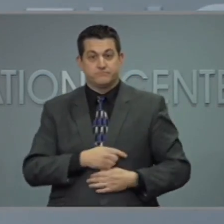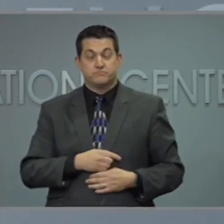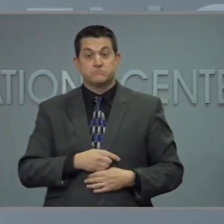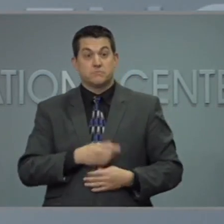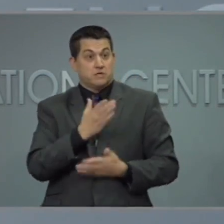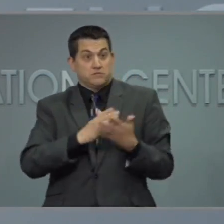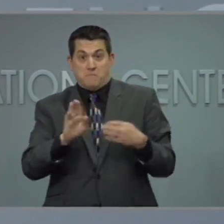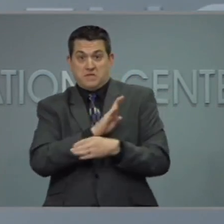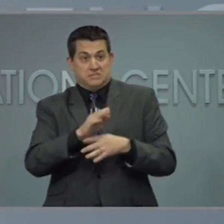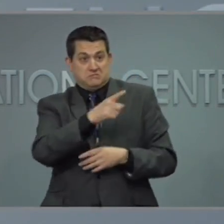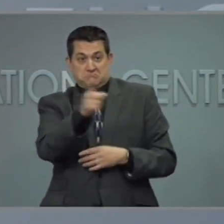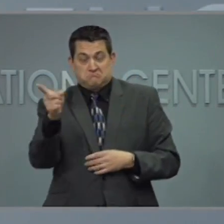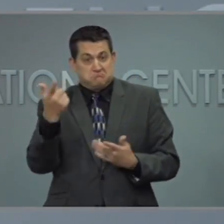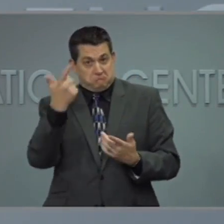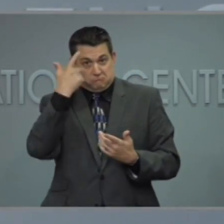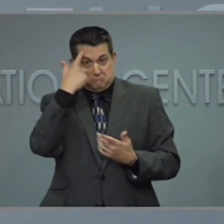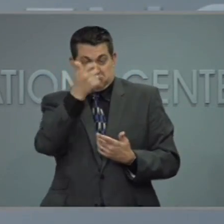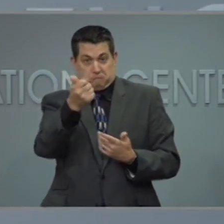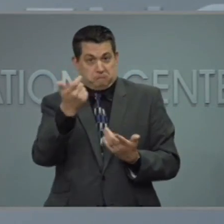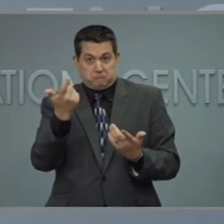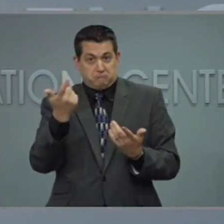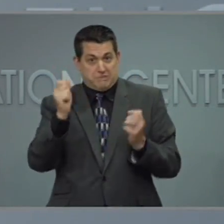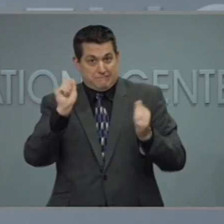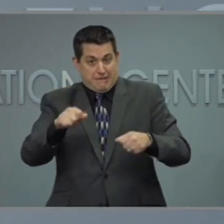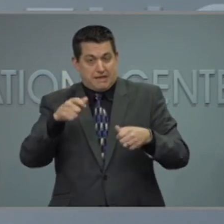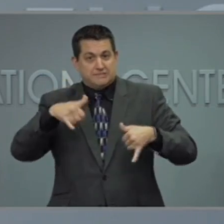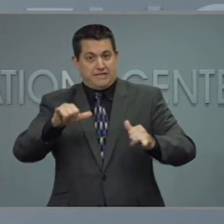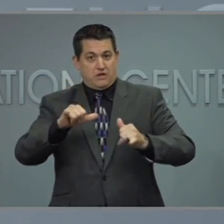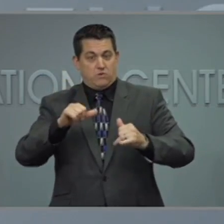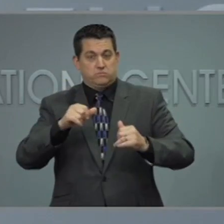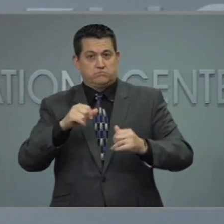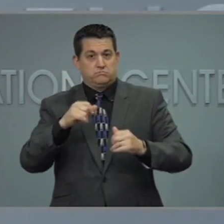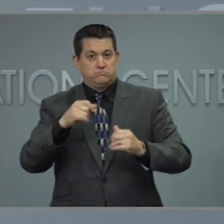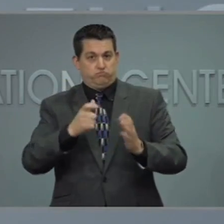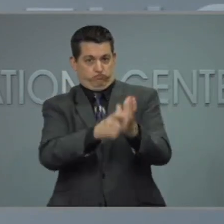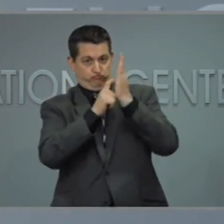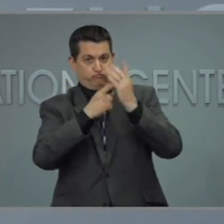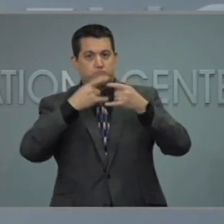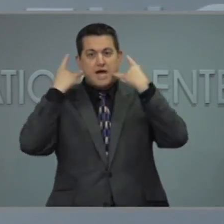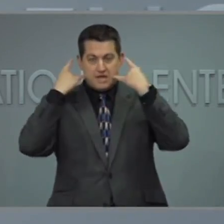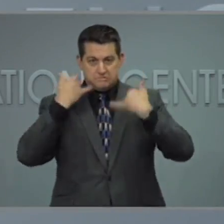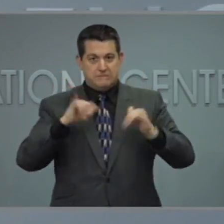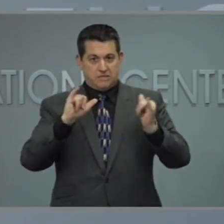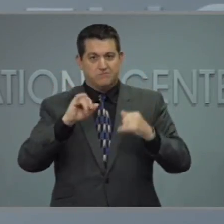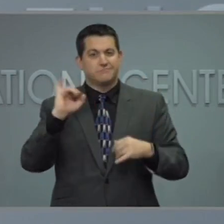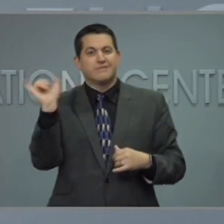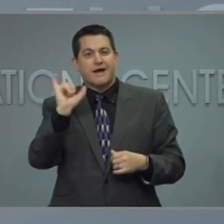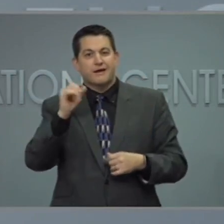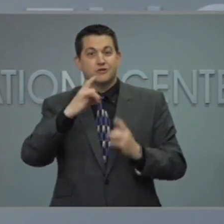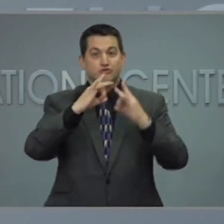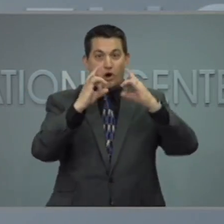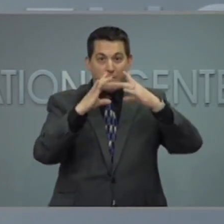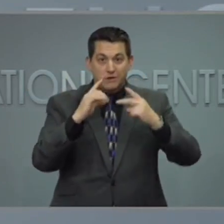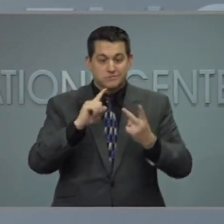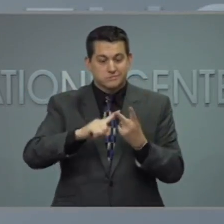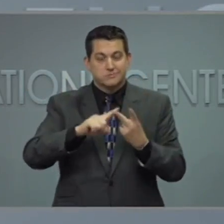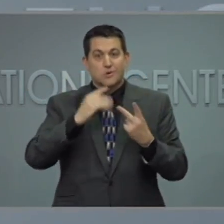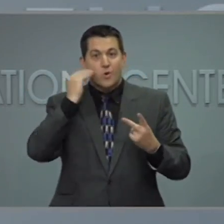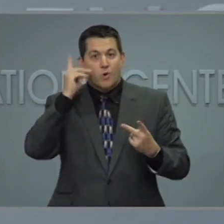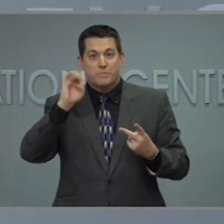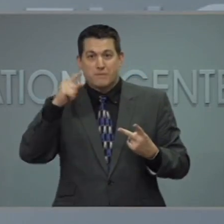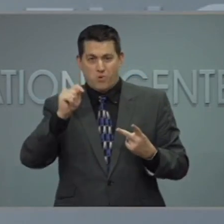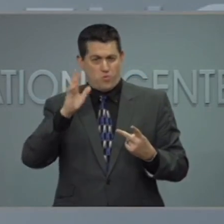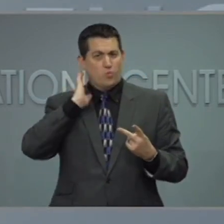For example, we're hearing that places like Starbucks and Home Depot will keep their policies mandating shoppers and employees wear masks.